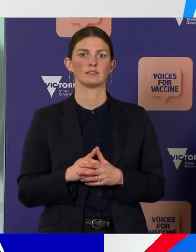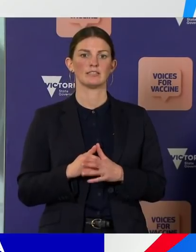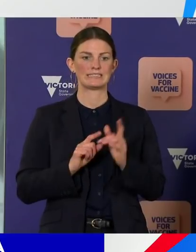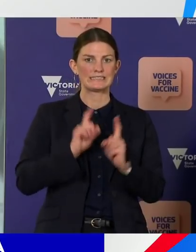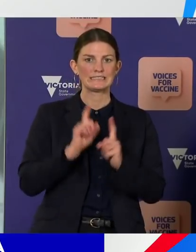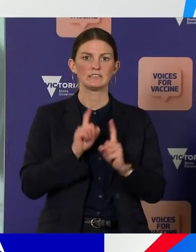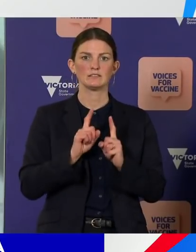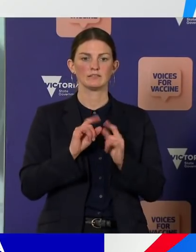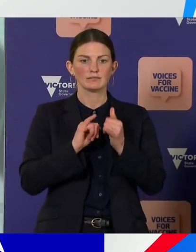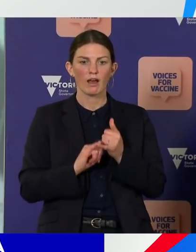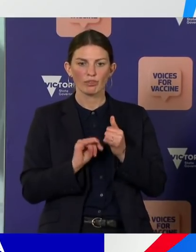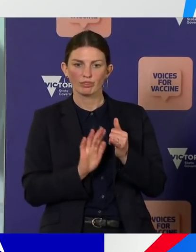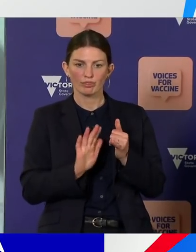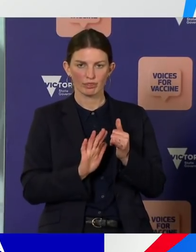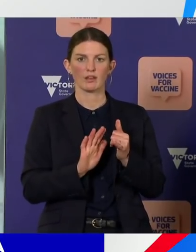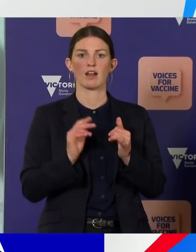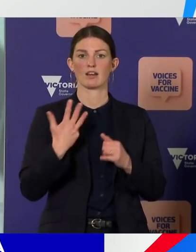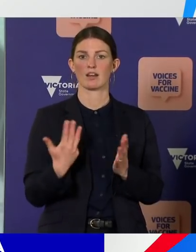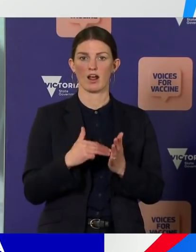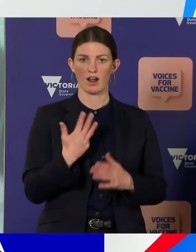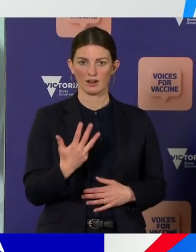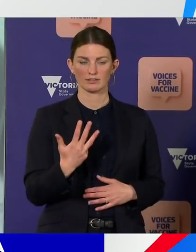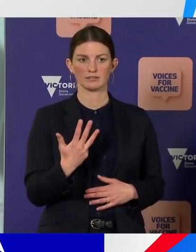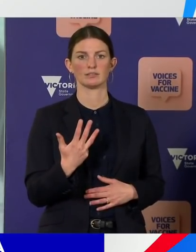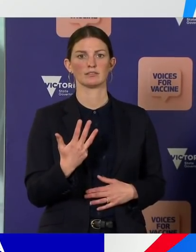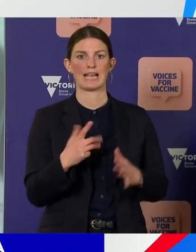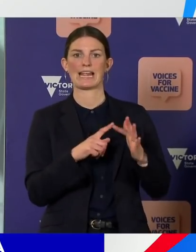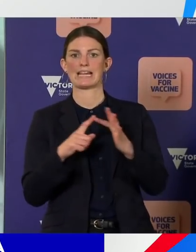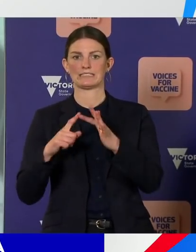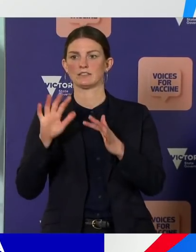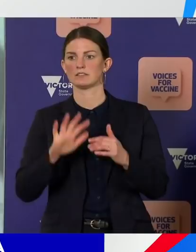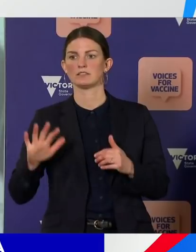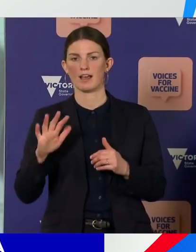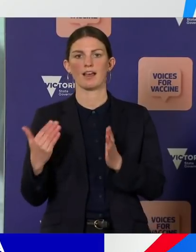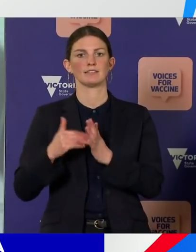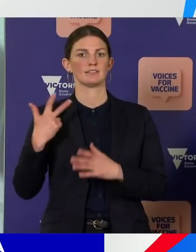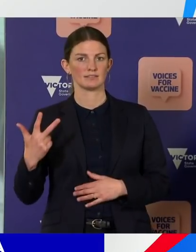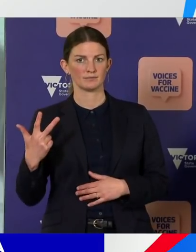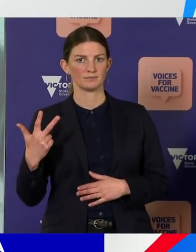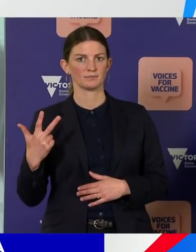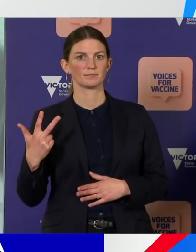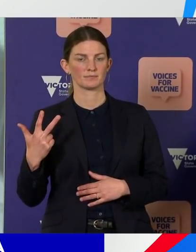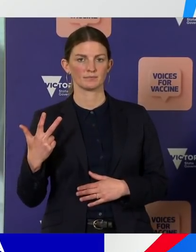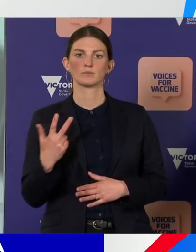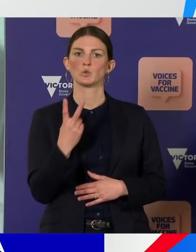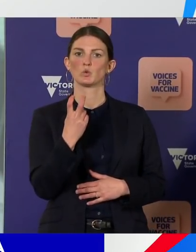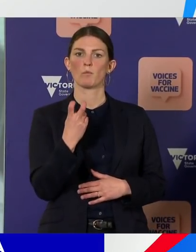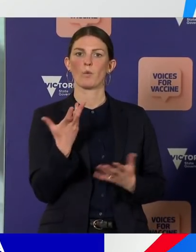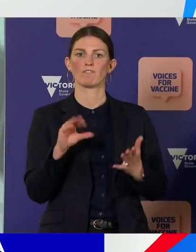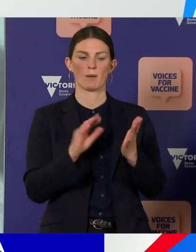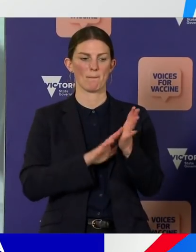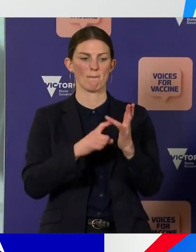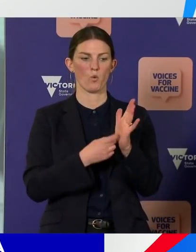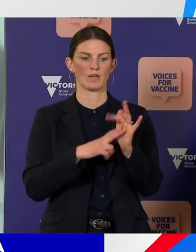we have nine cases. In our eastern suburbs, eight cases. There are two cases in the Mornington Peninsula.